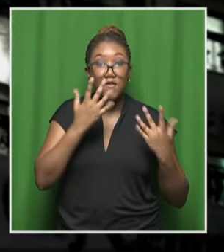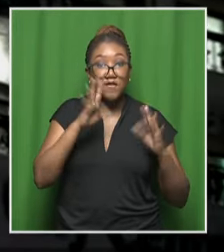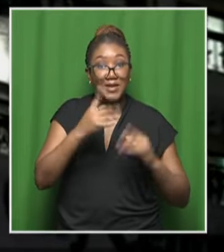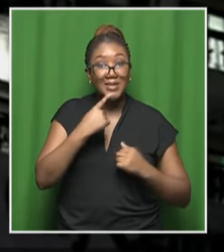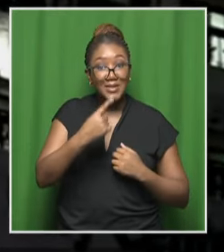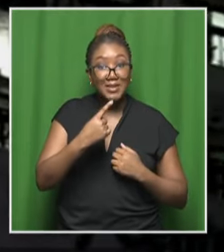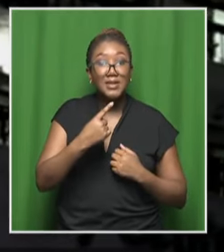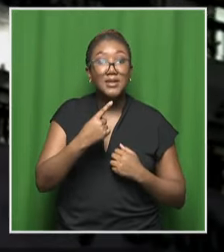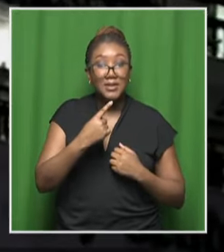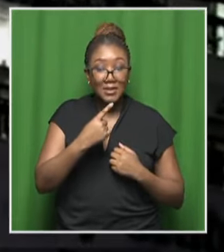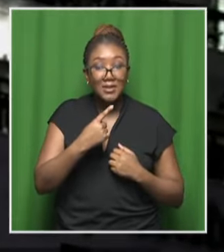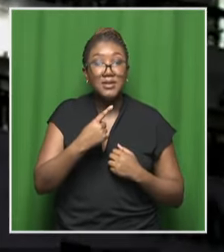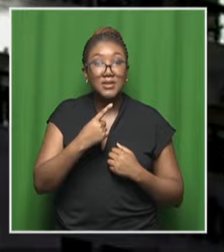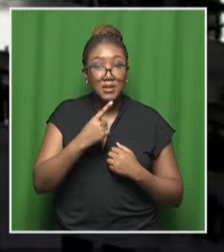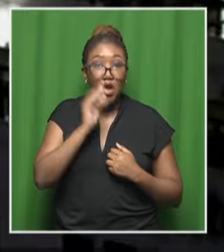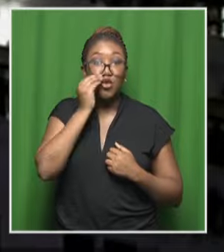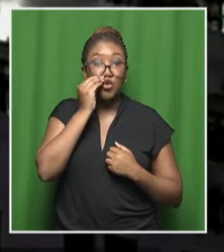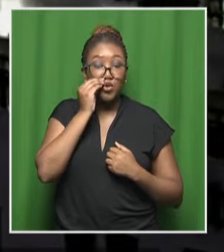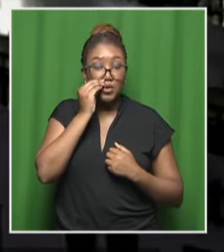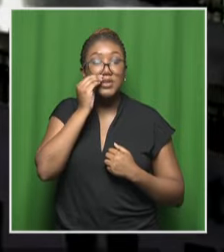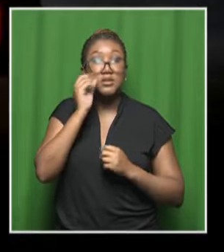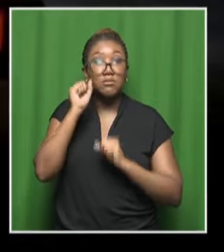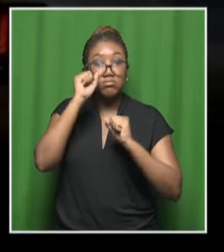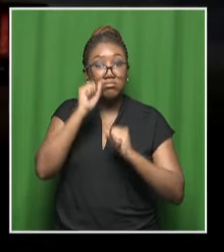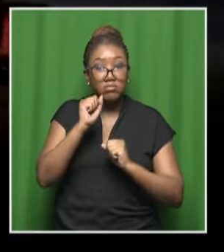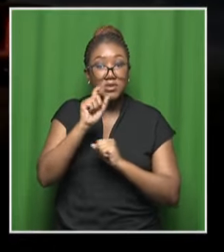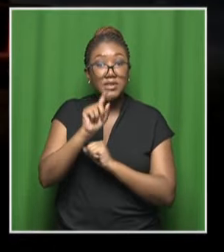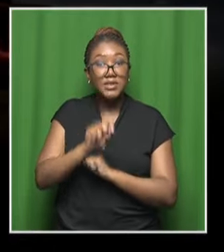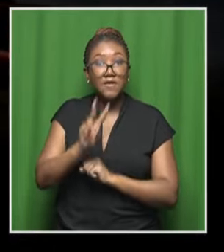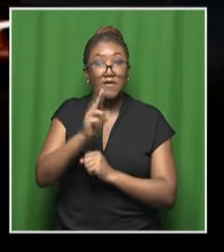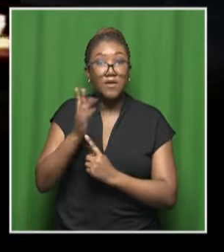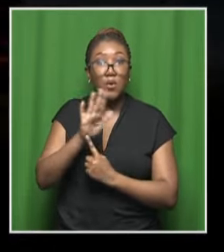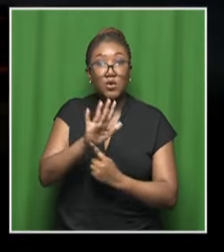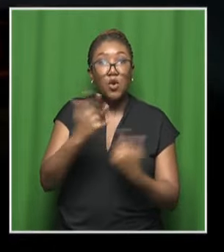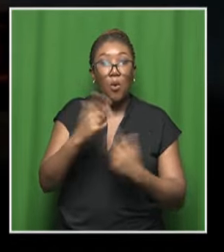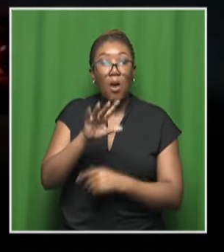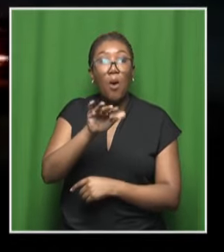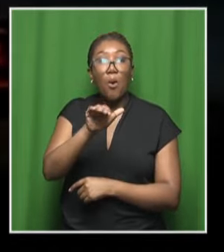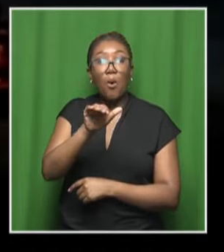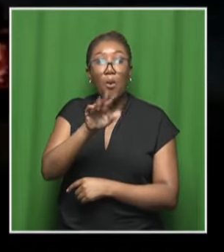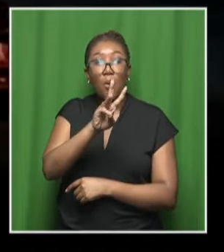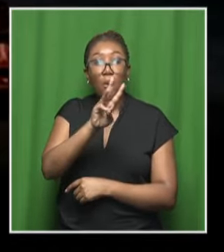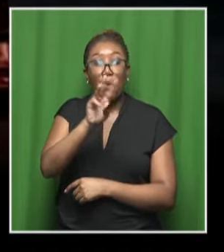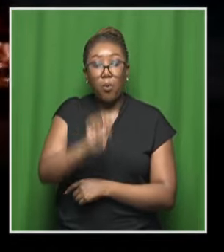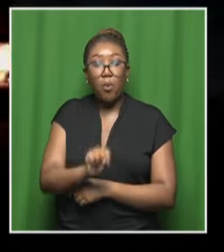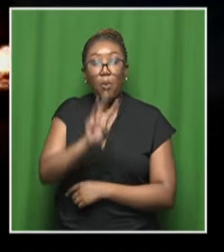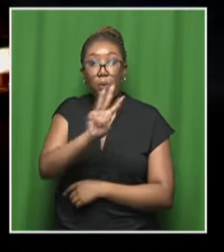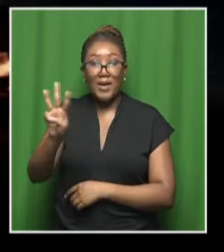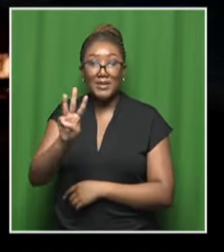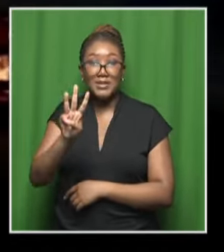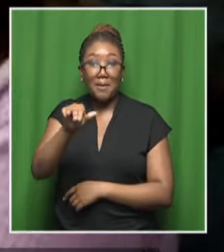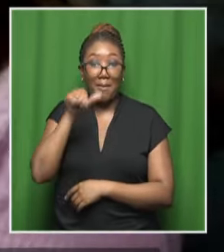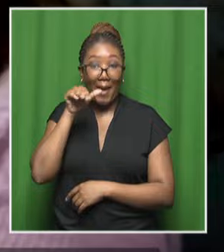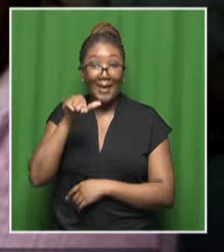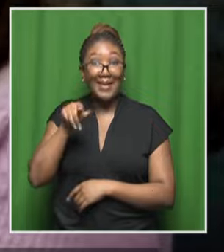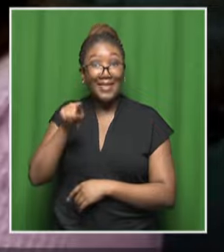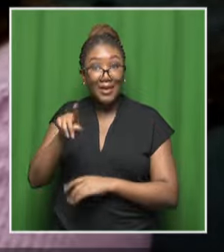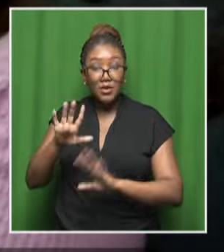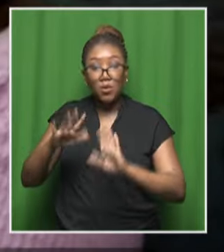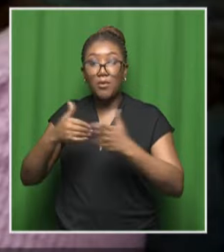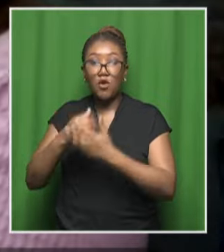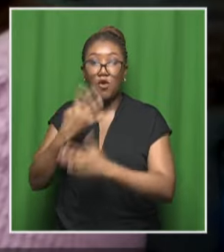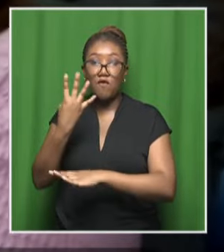Qatari news channel Al Jazeera's office in the West Bank and the office will be closed for 45 days.